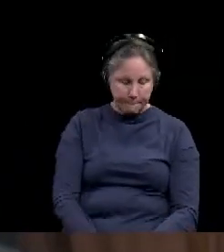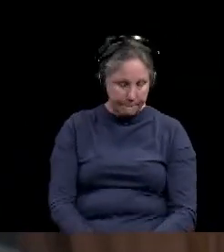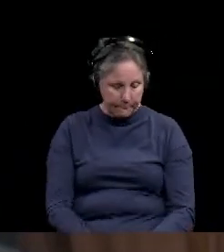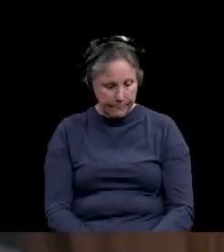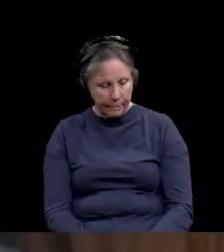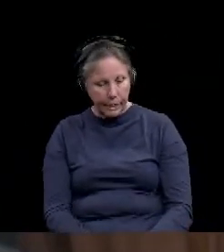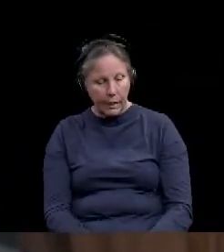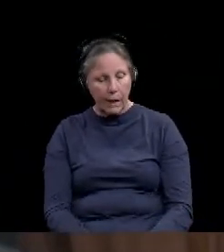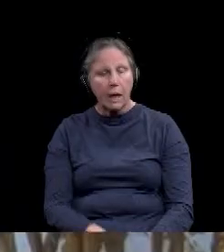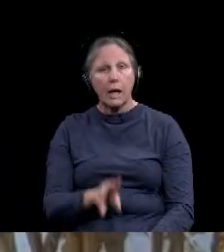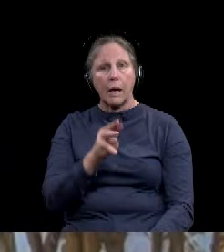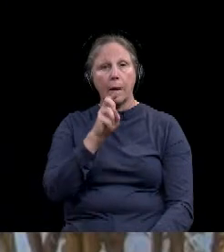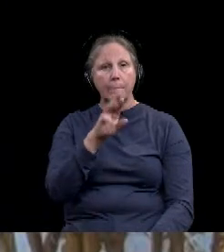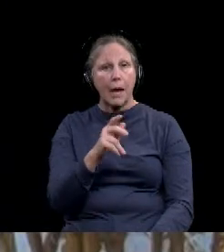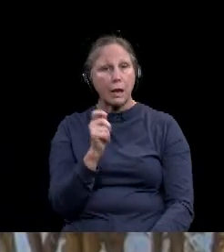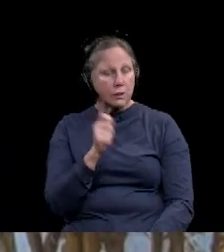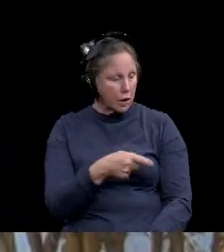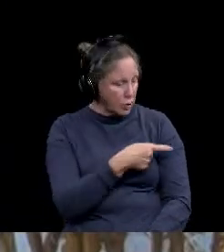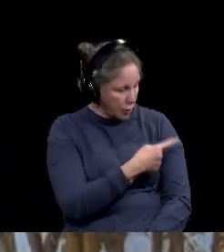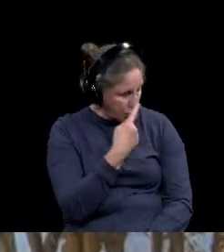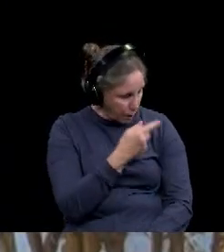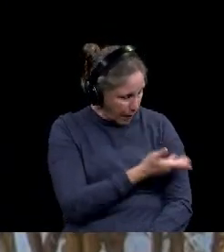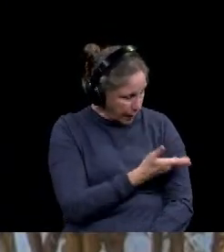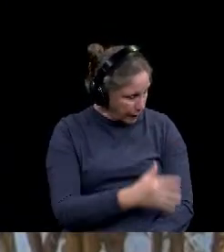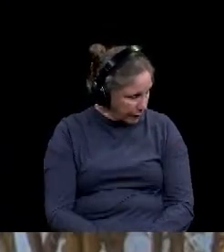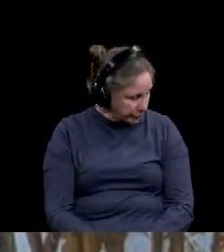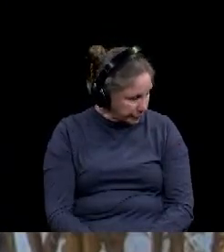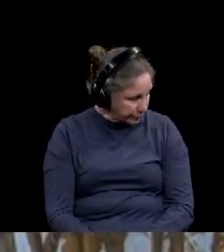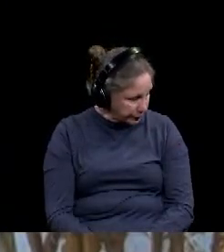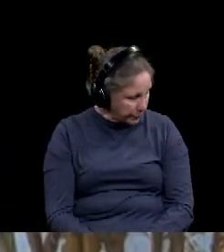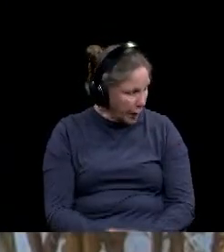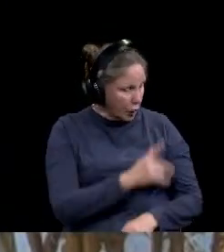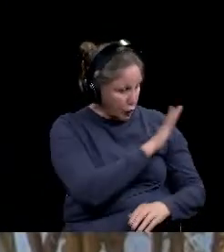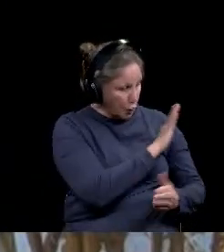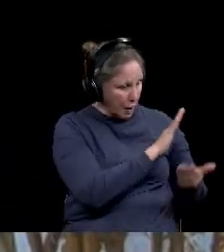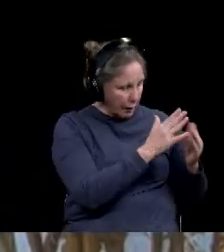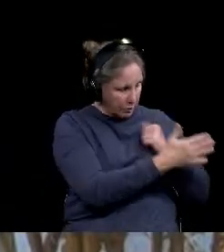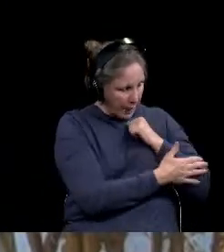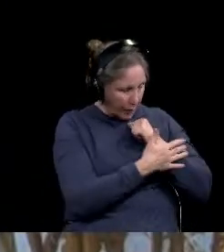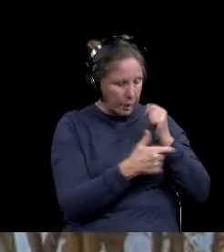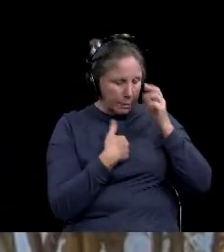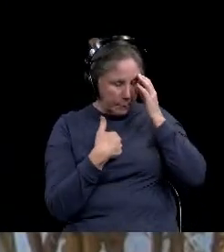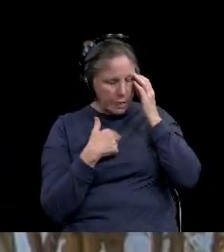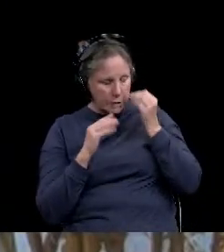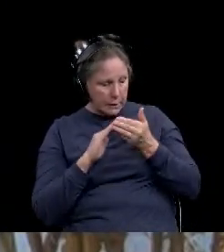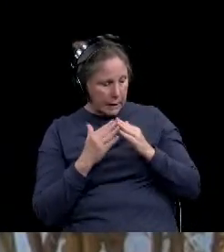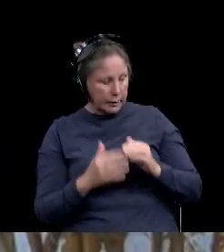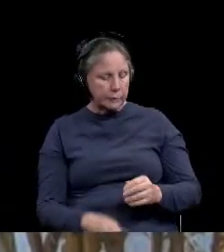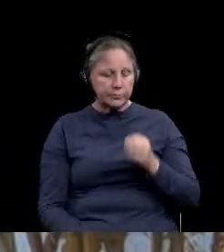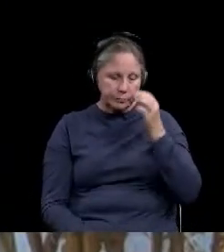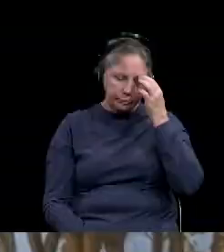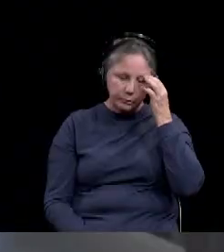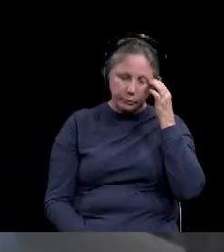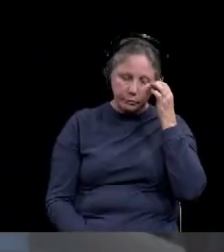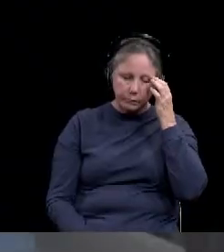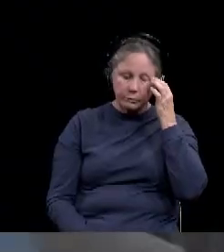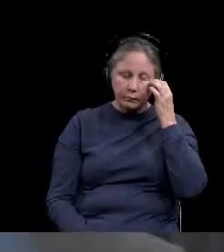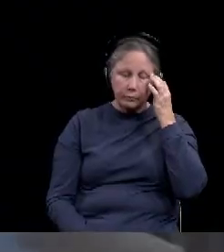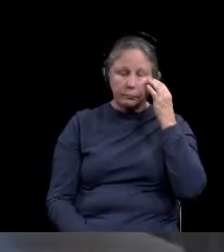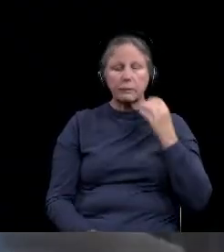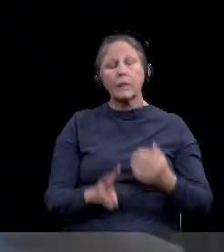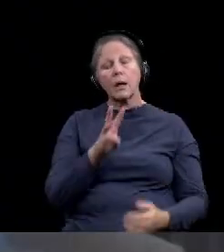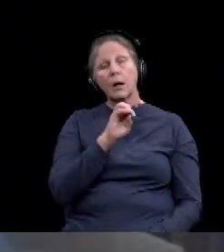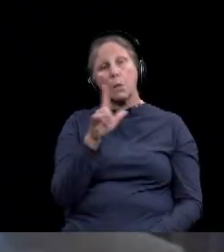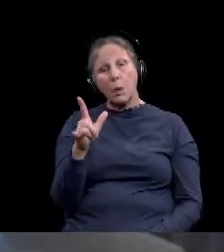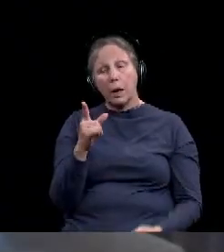Uh, Felton, I'll ask you to speak to that first for the county and then I can talk about it from the city's perspective. Well, describing the